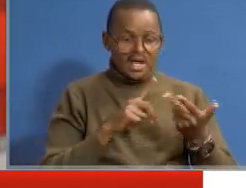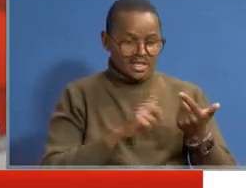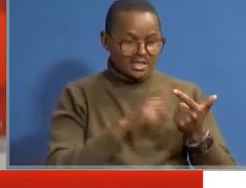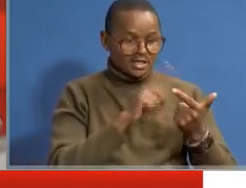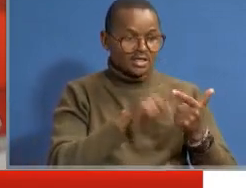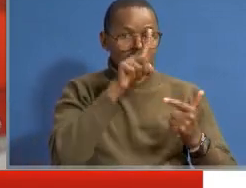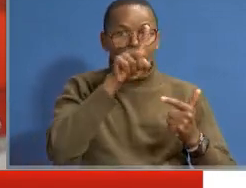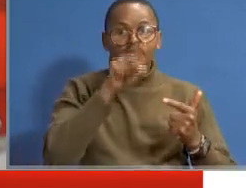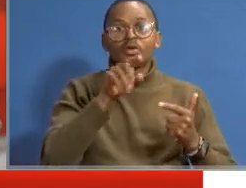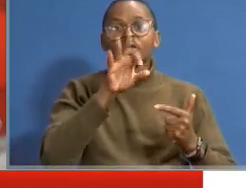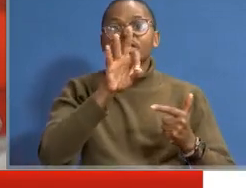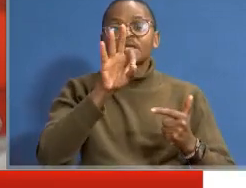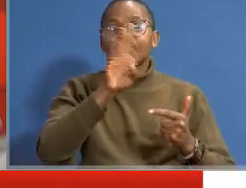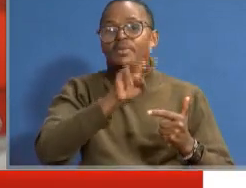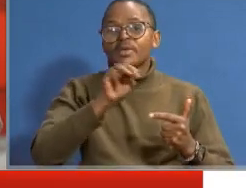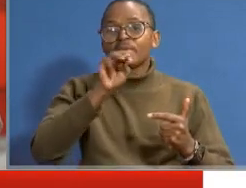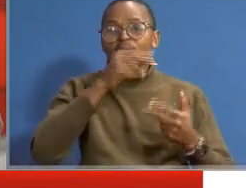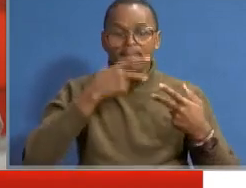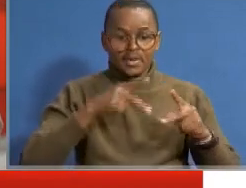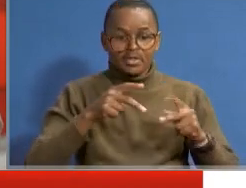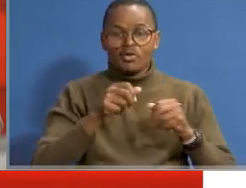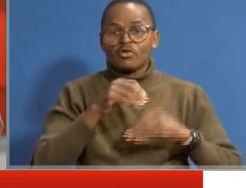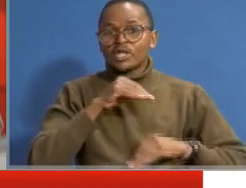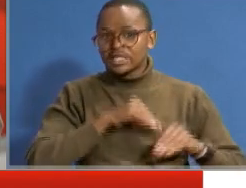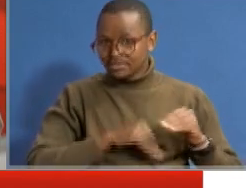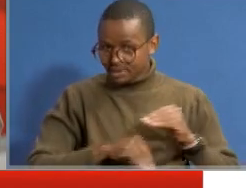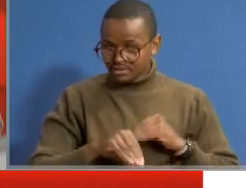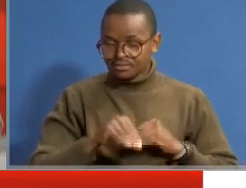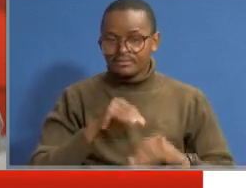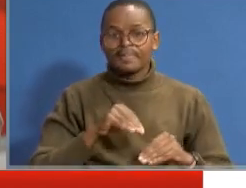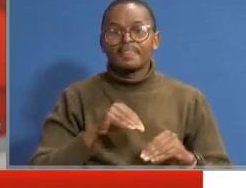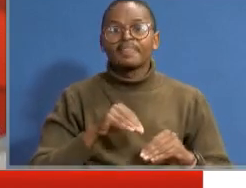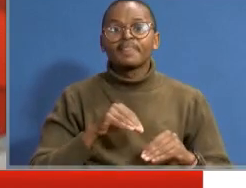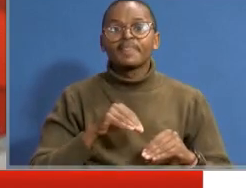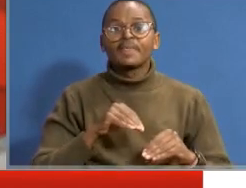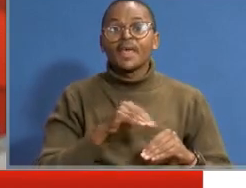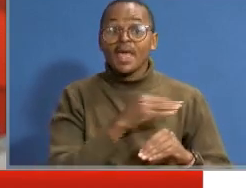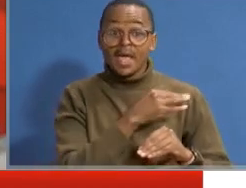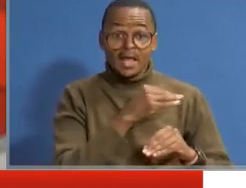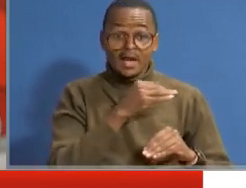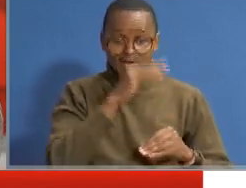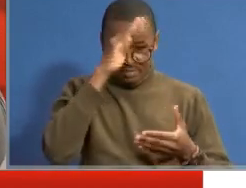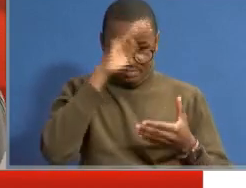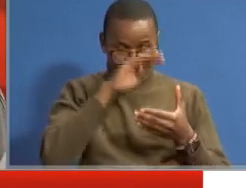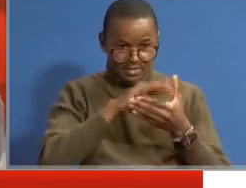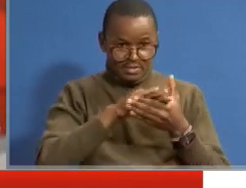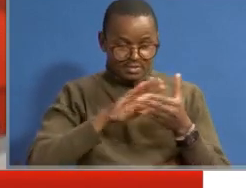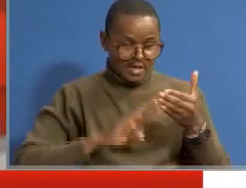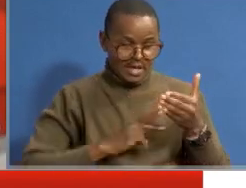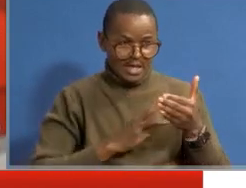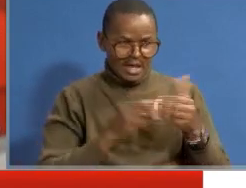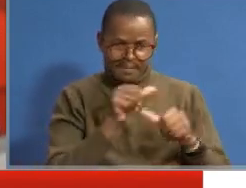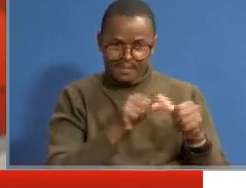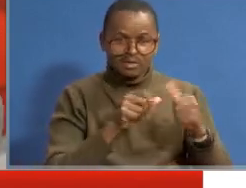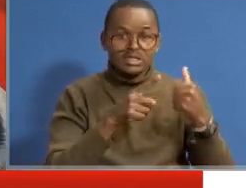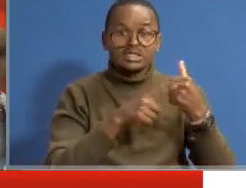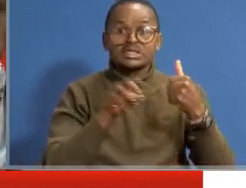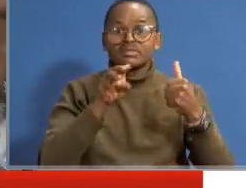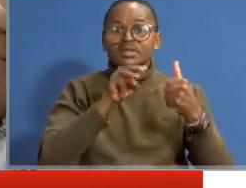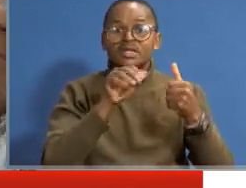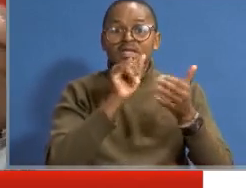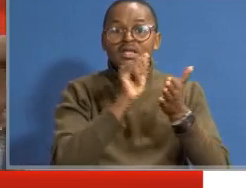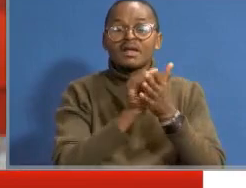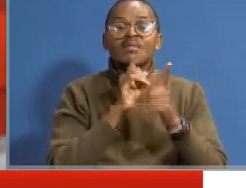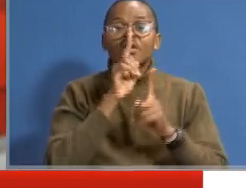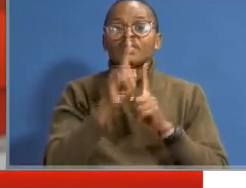of 1.3 million persons with disability. And we believe we are about 6 million. But that,